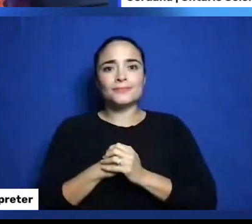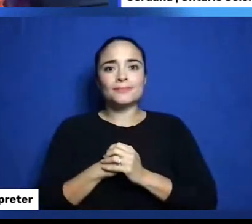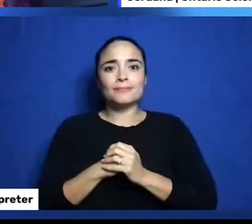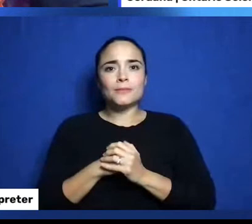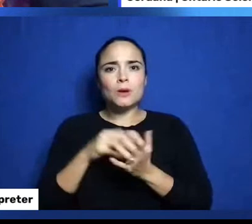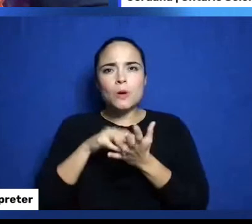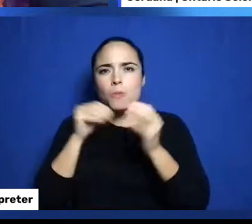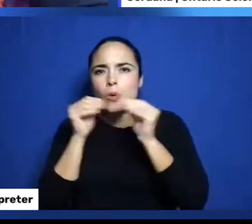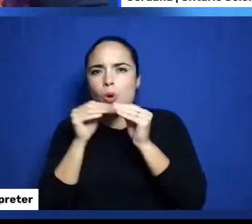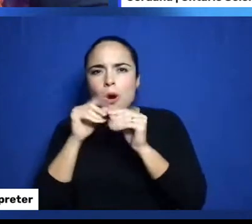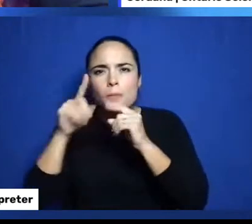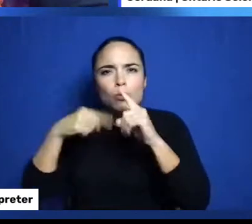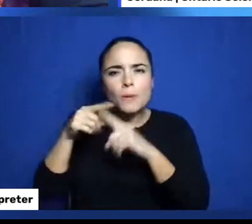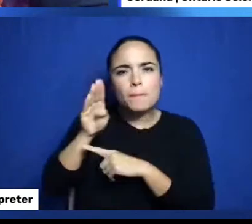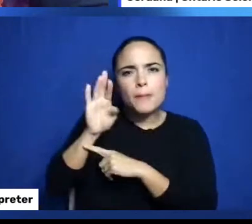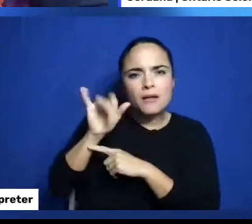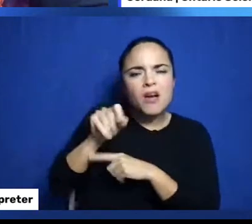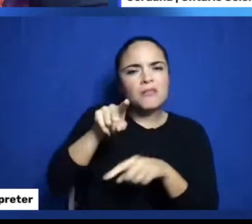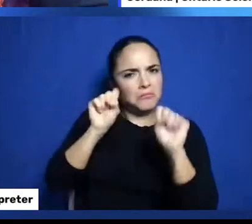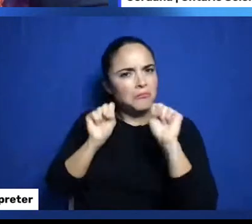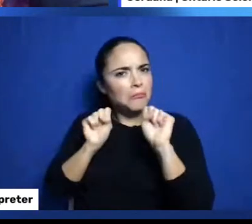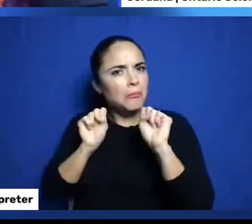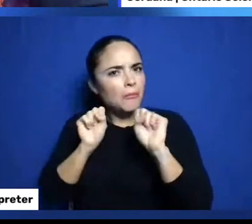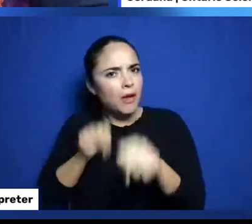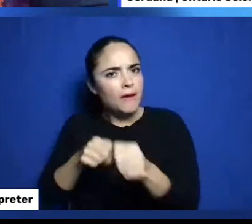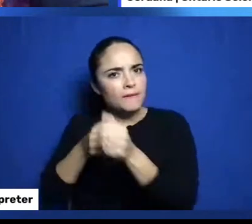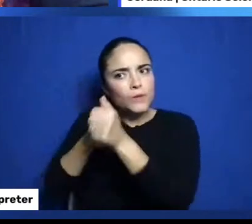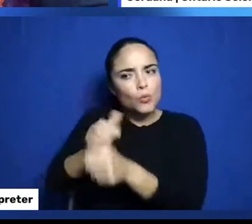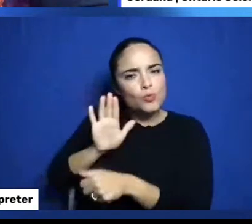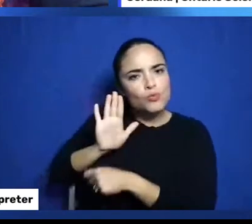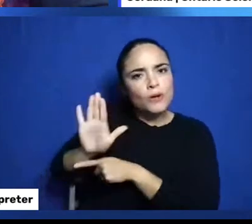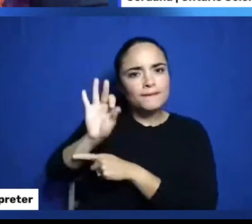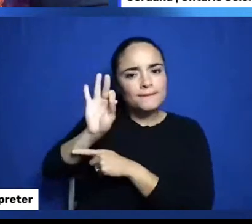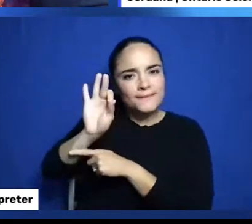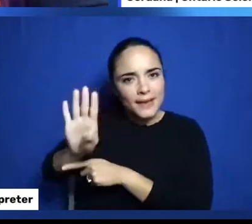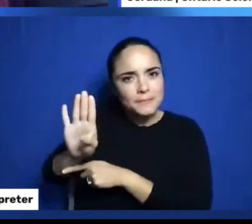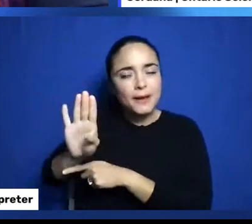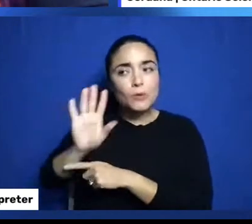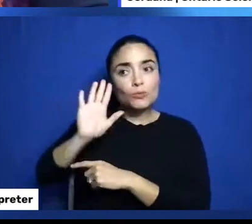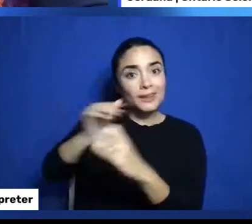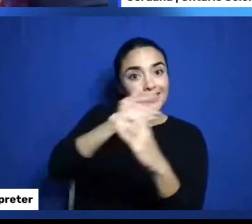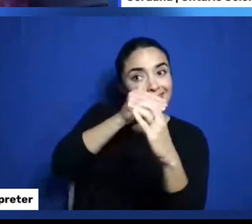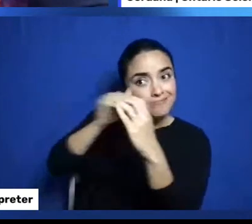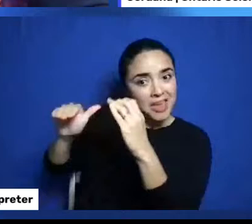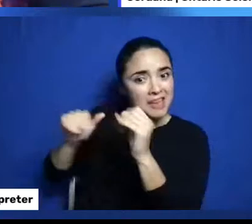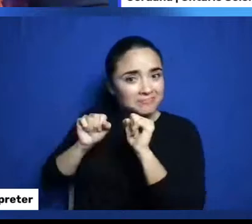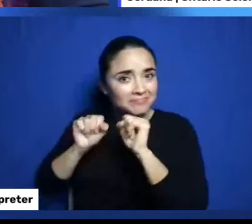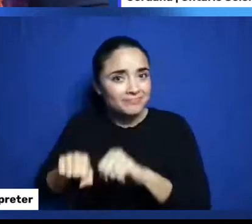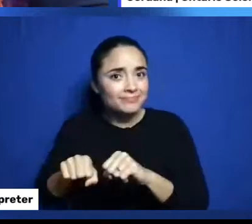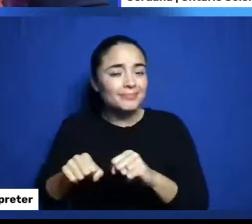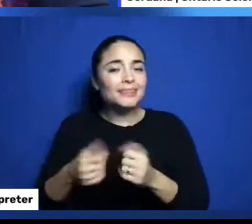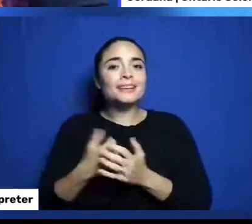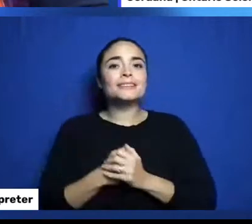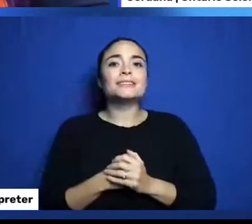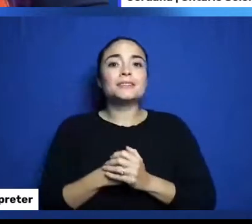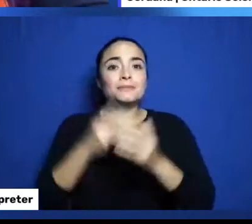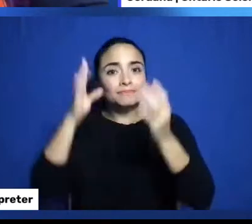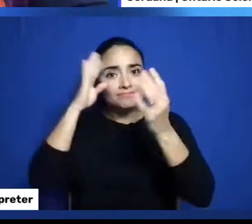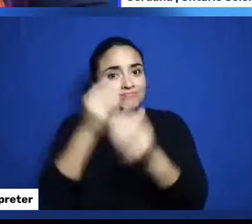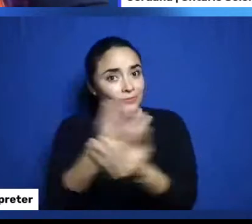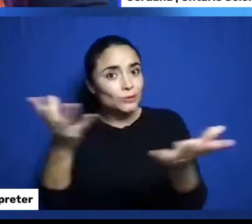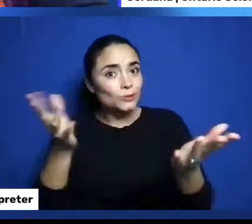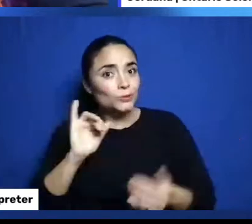email at the address that we shared. And you can find information on our future live stream events. Recordings of past live streams